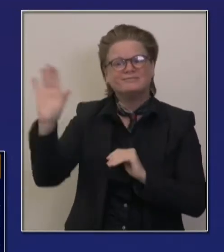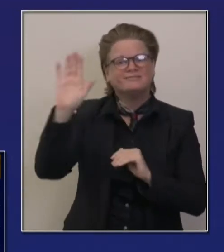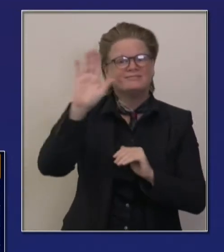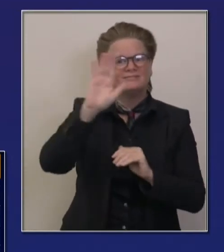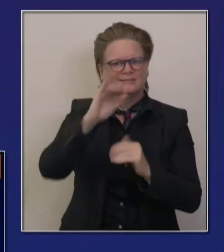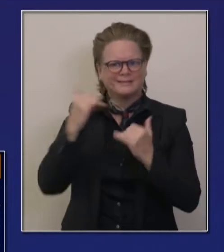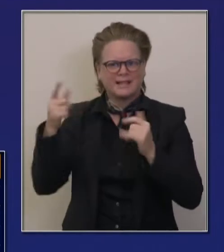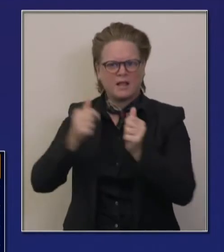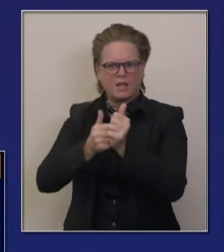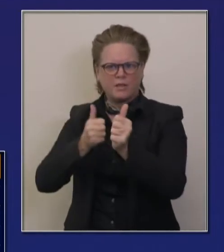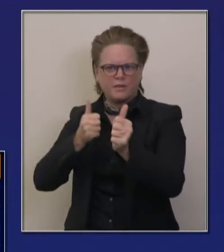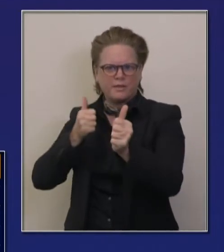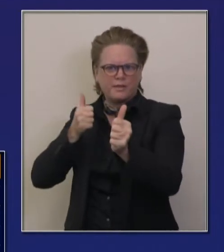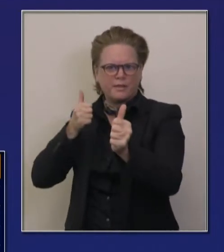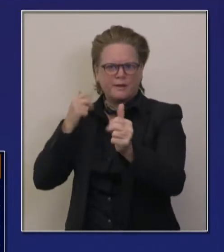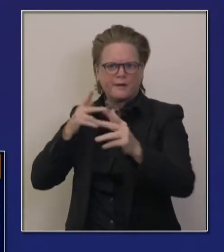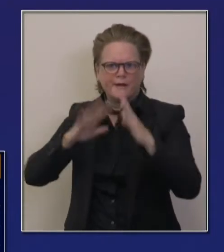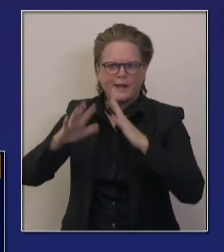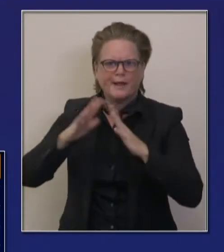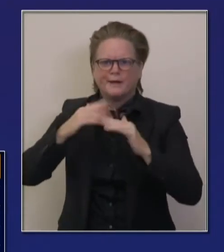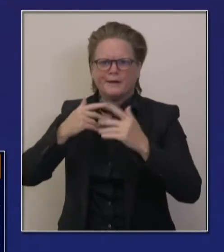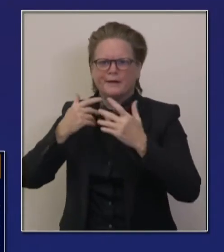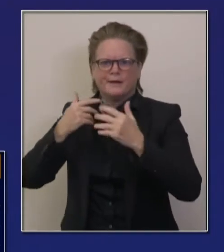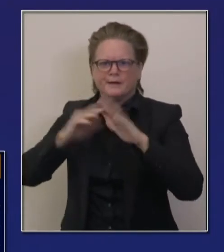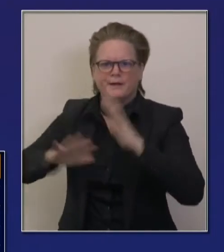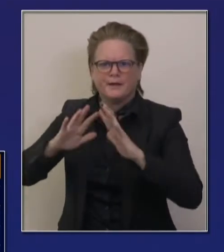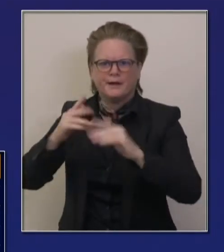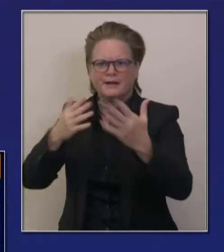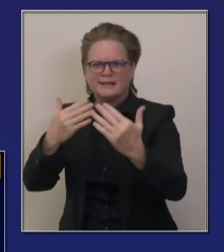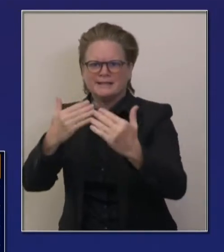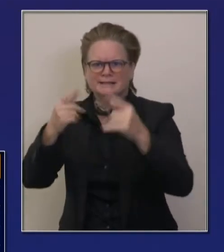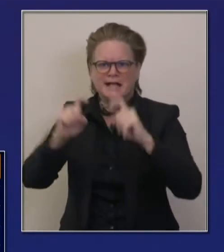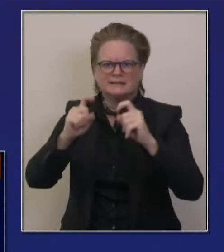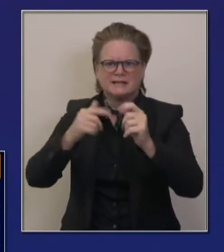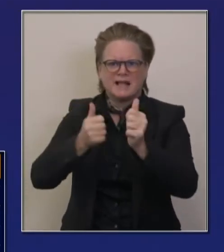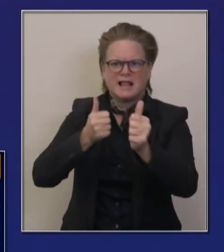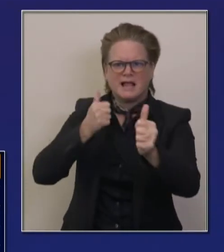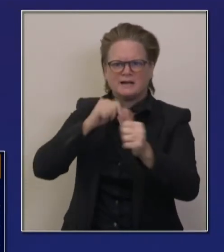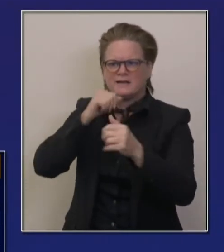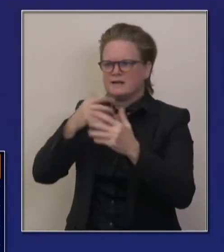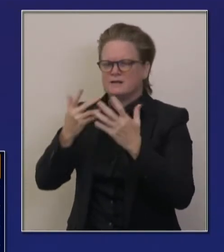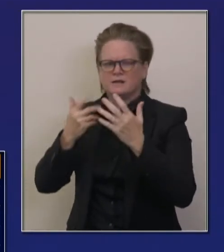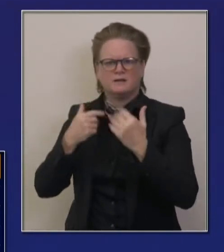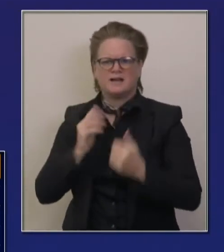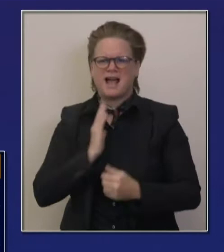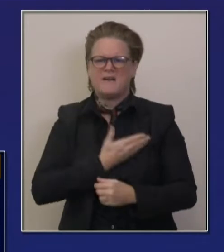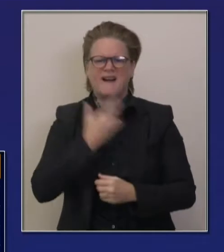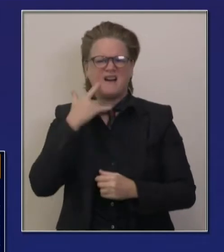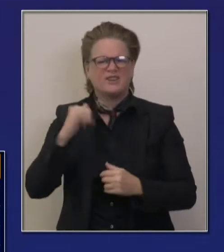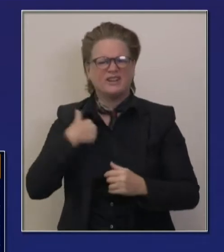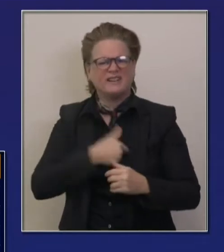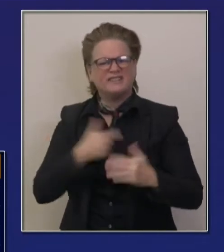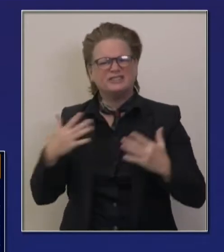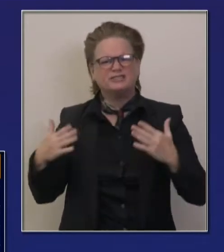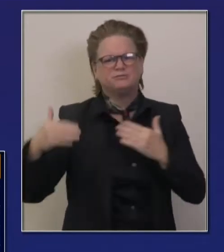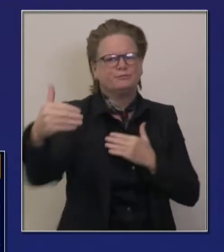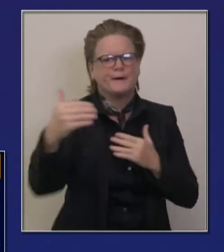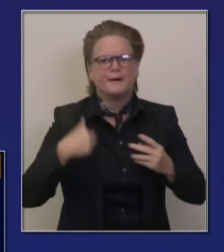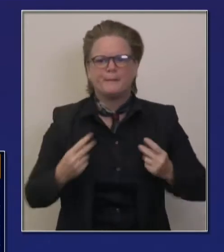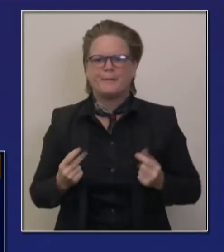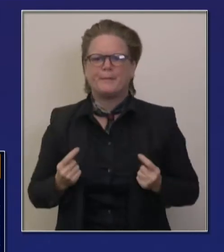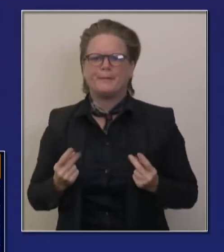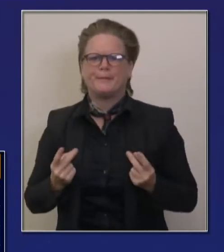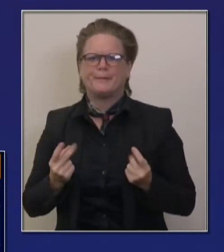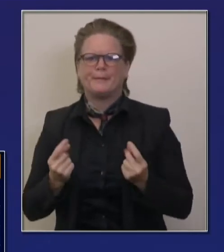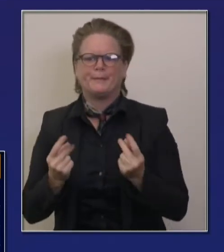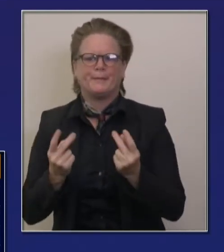results, beginning to increase number of days, uh, beginning to grow. We, of course, in anticipation of that, opened